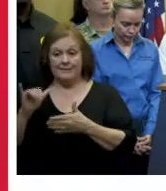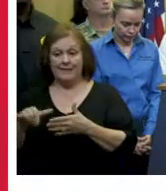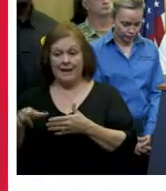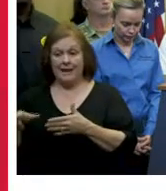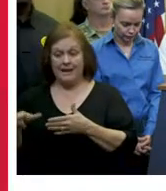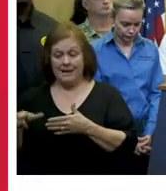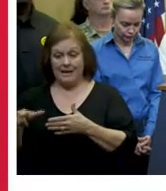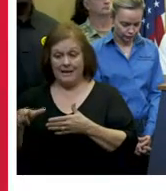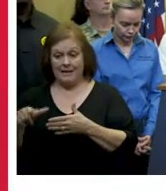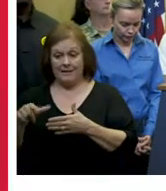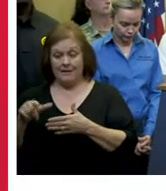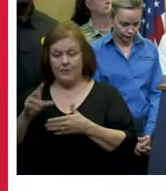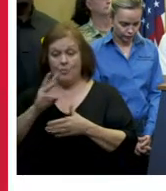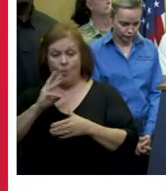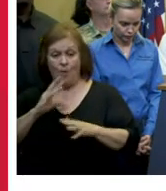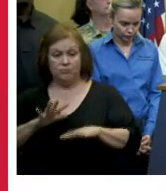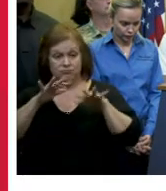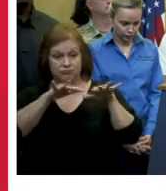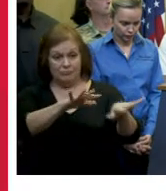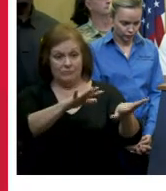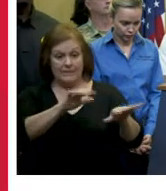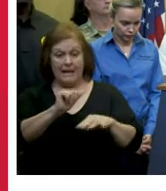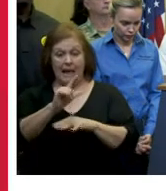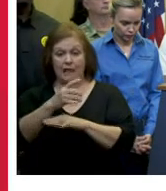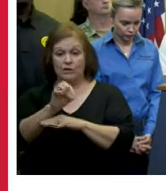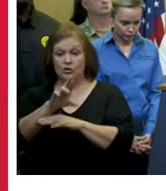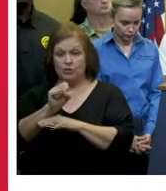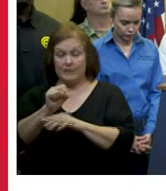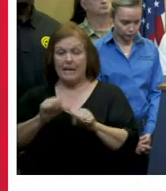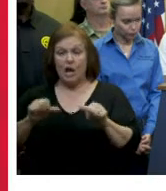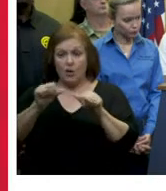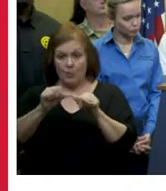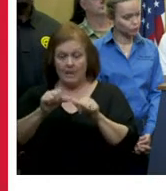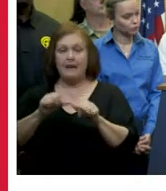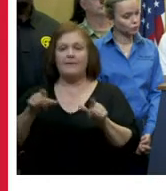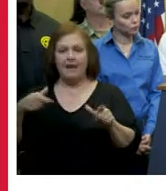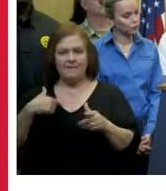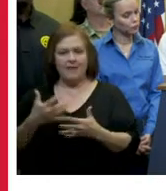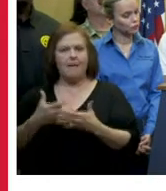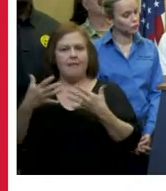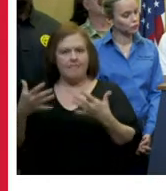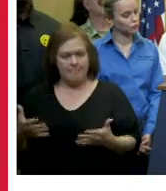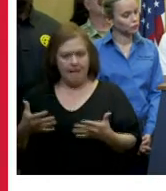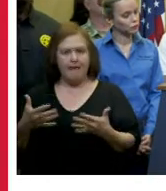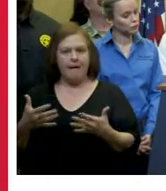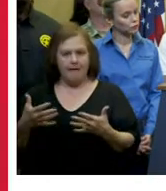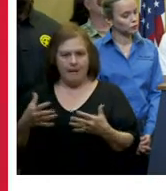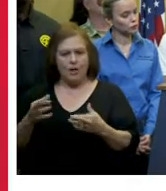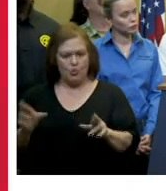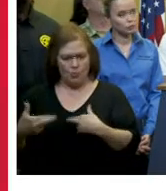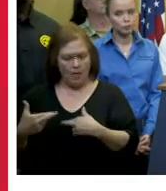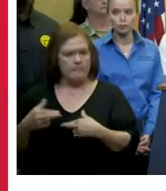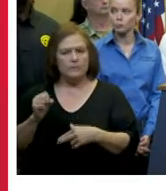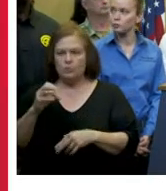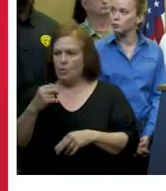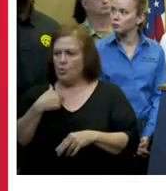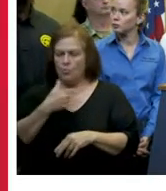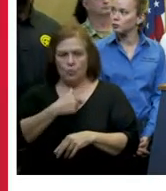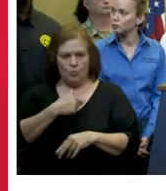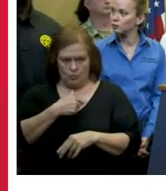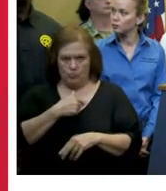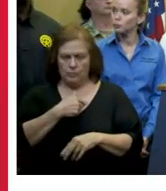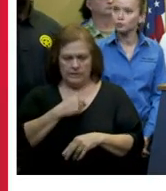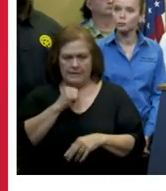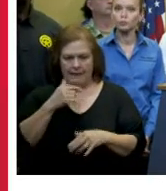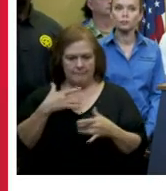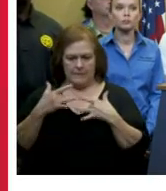serves is in the algiers area there's a lot of storage and a lot of green space and capacity so we we're not concerned in terms of that